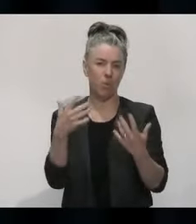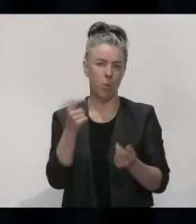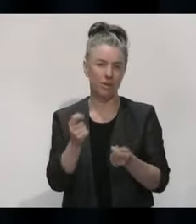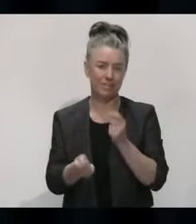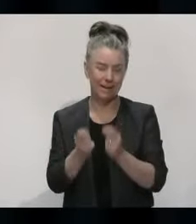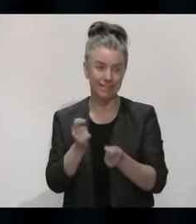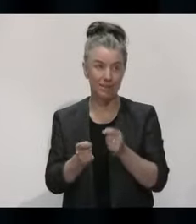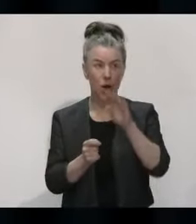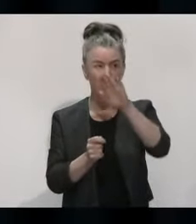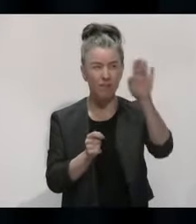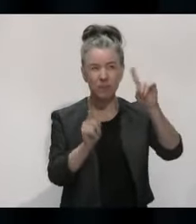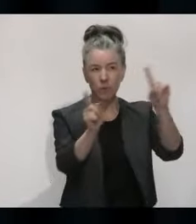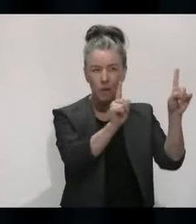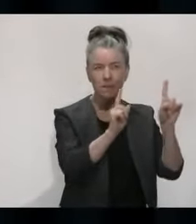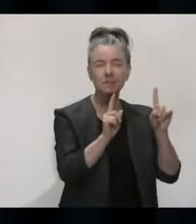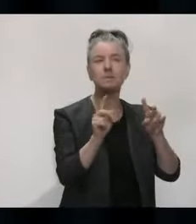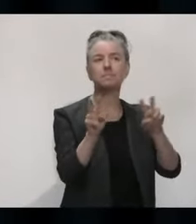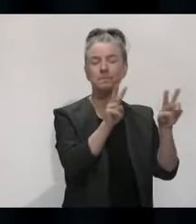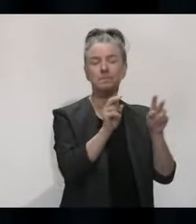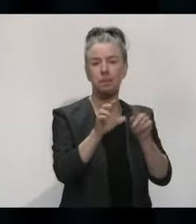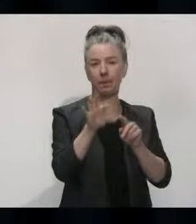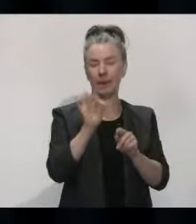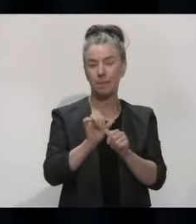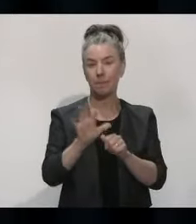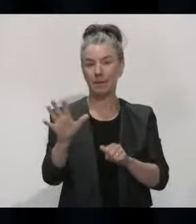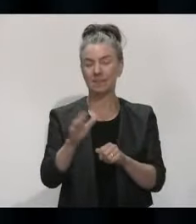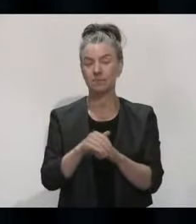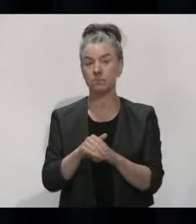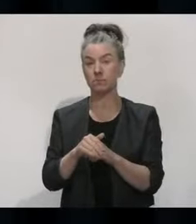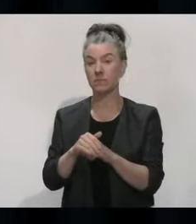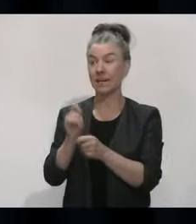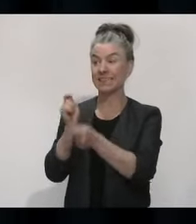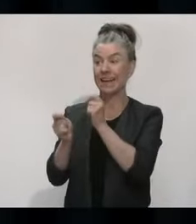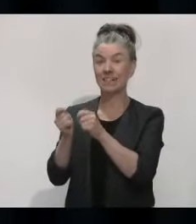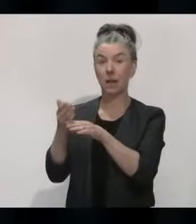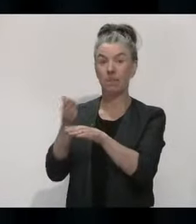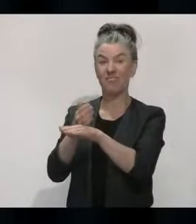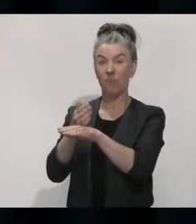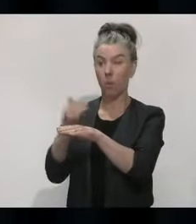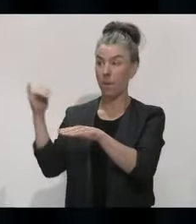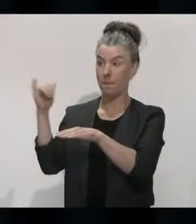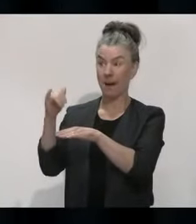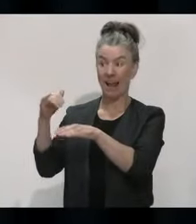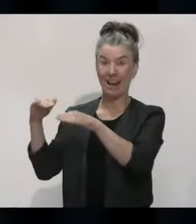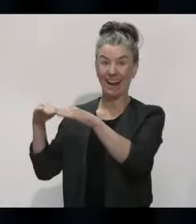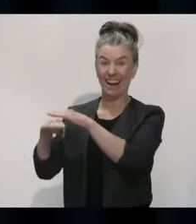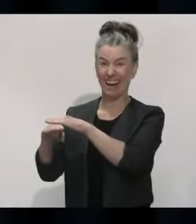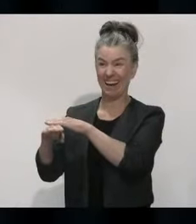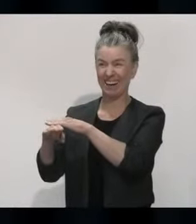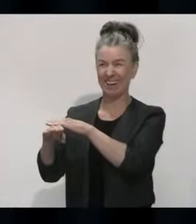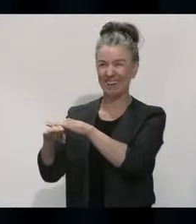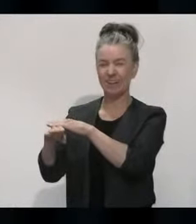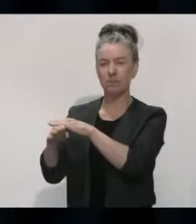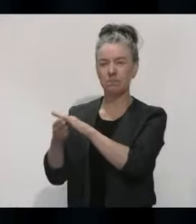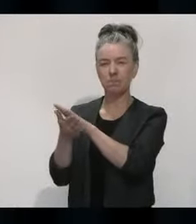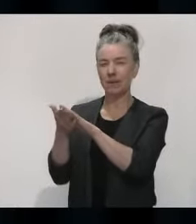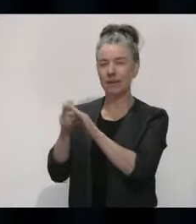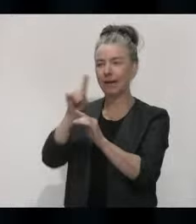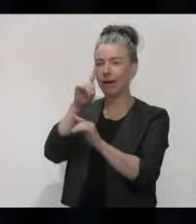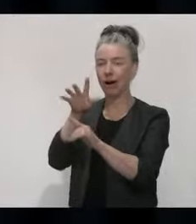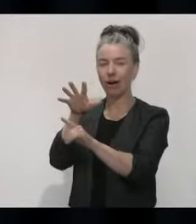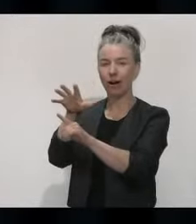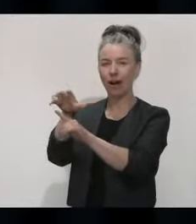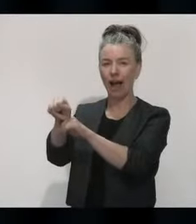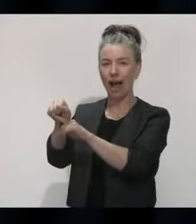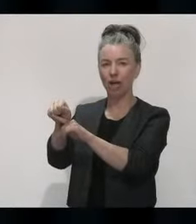The problem with a pre-departure test, as I've gone through before, is it doesn't account for the fact that you could be exposed